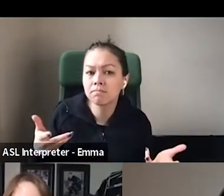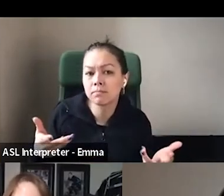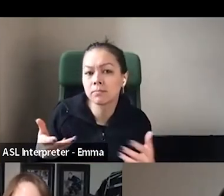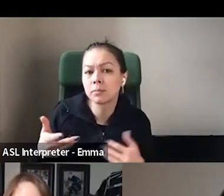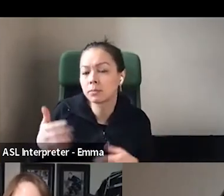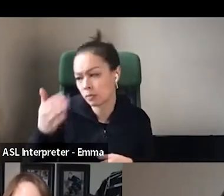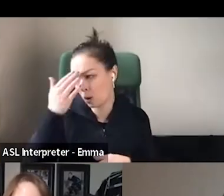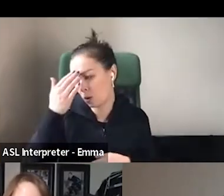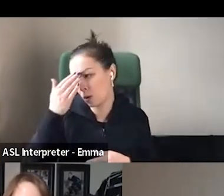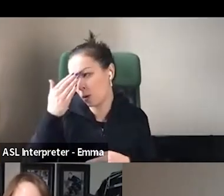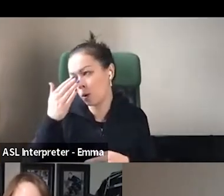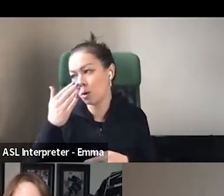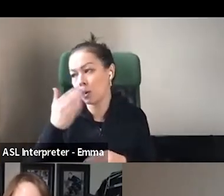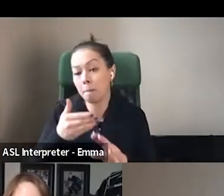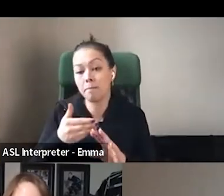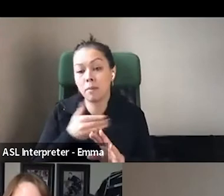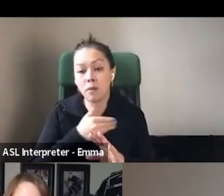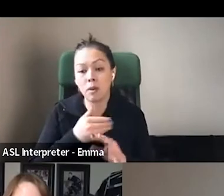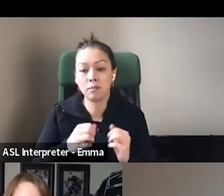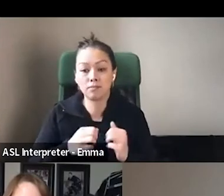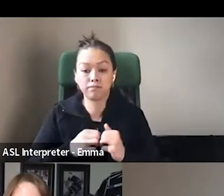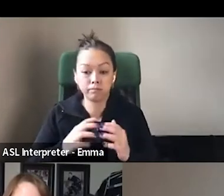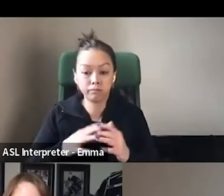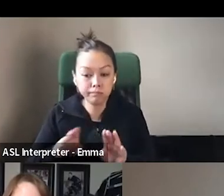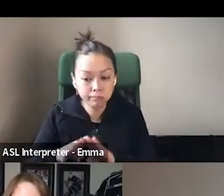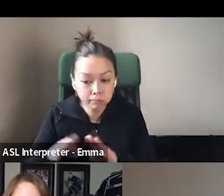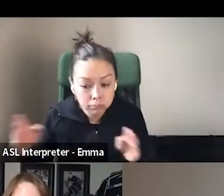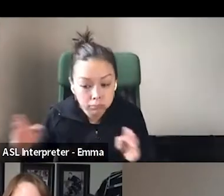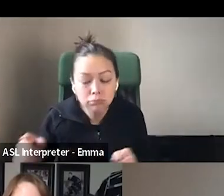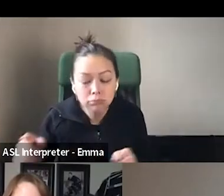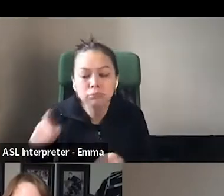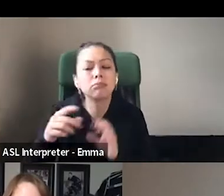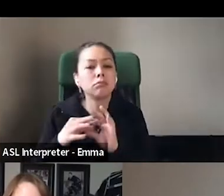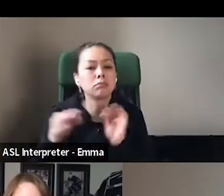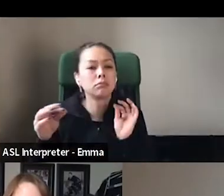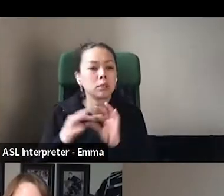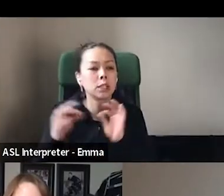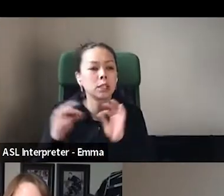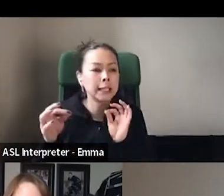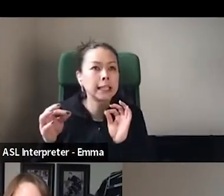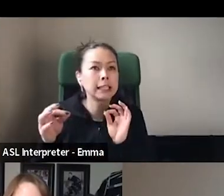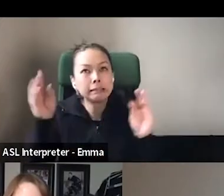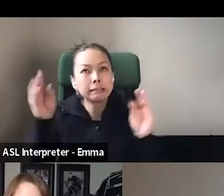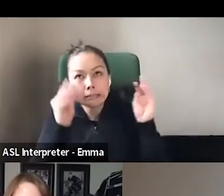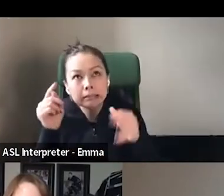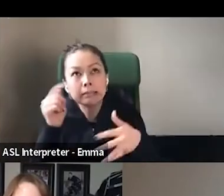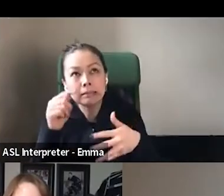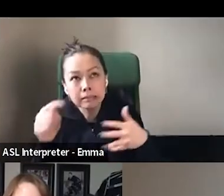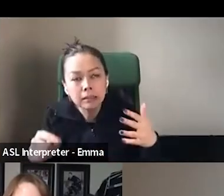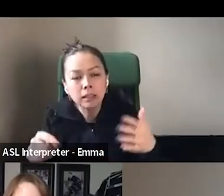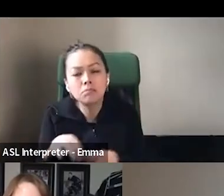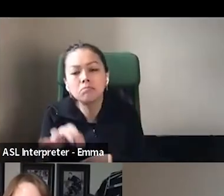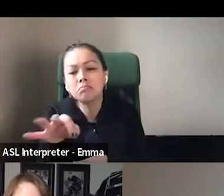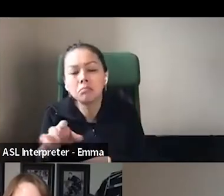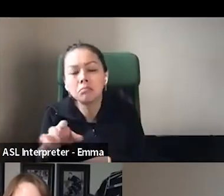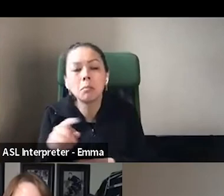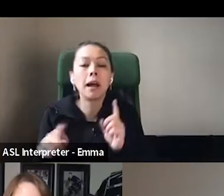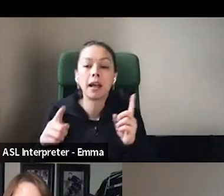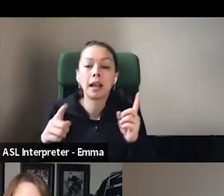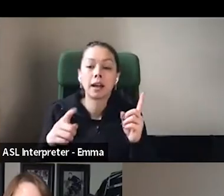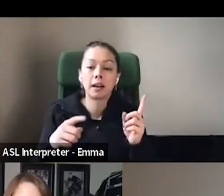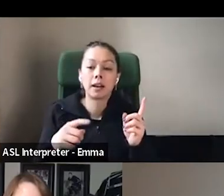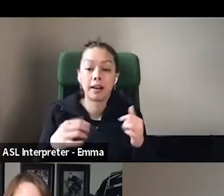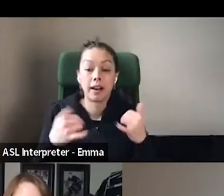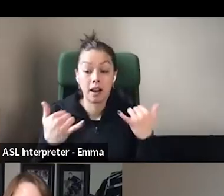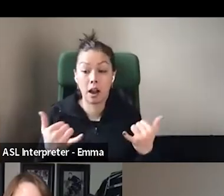launching, but now you're actually running the bookstore. How's it, how's it matching up? Um,